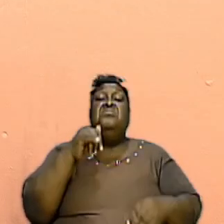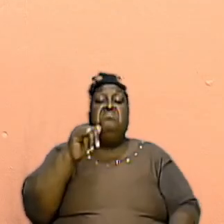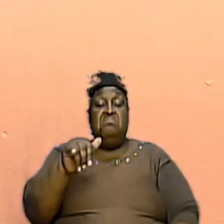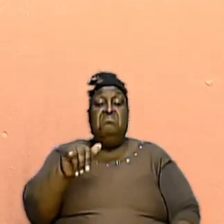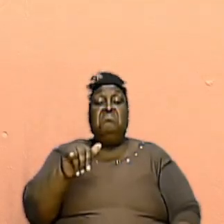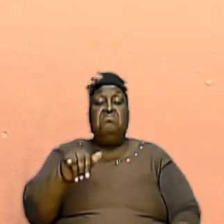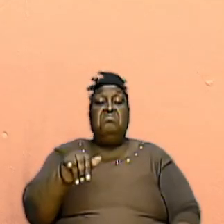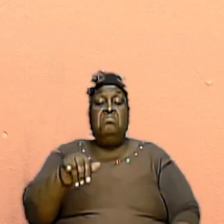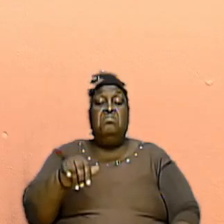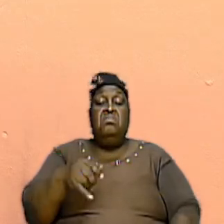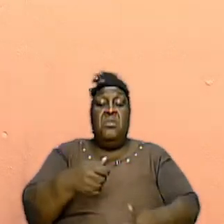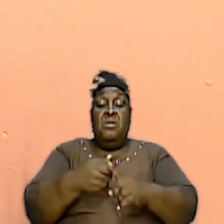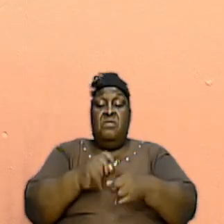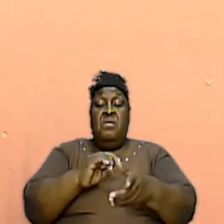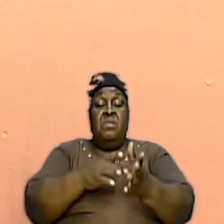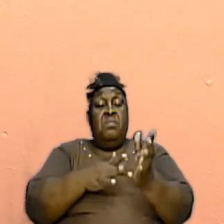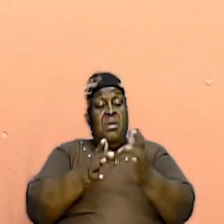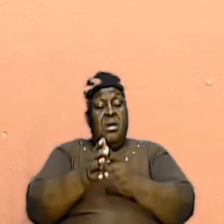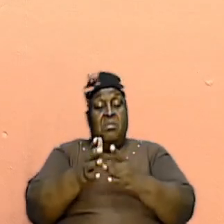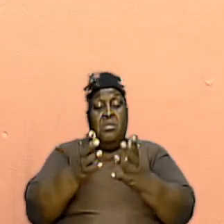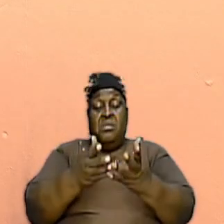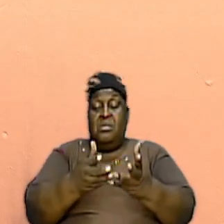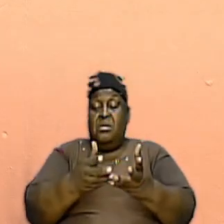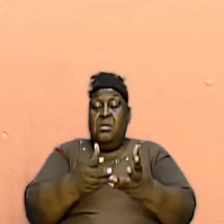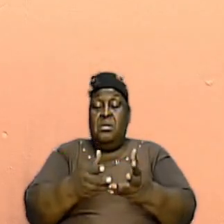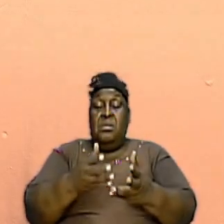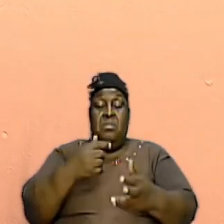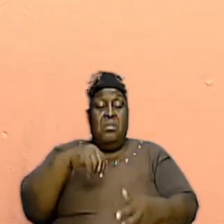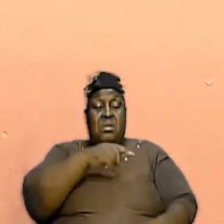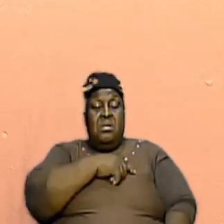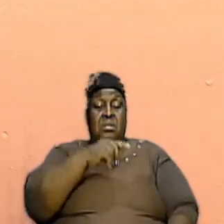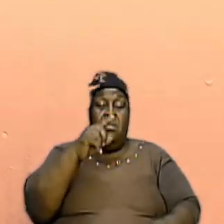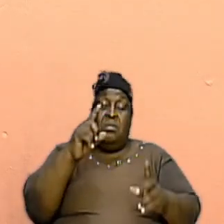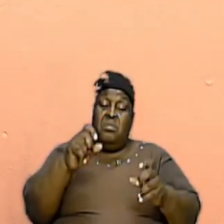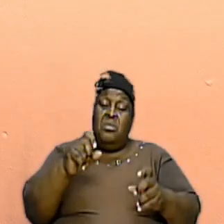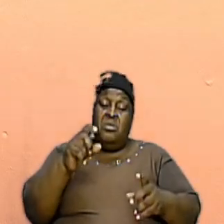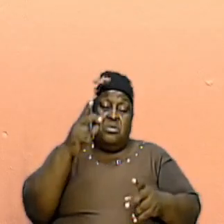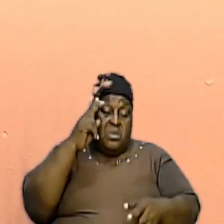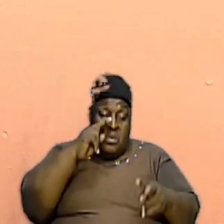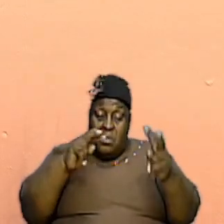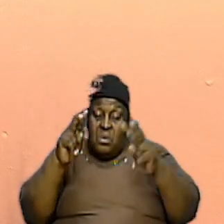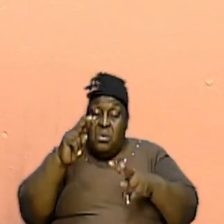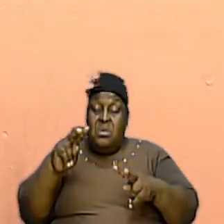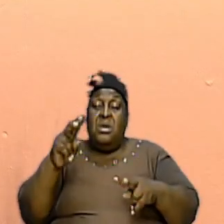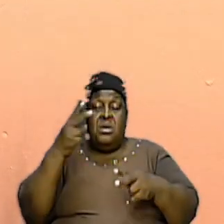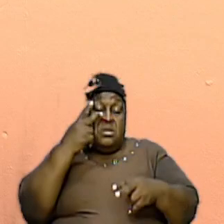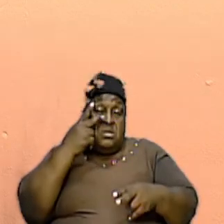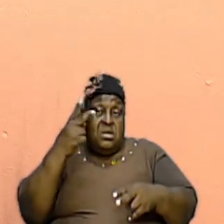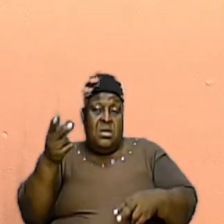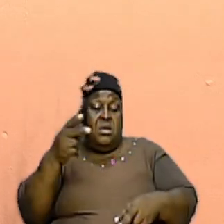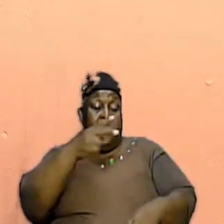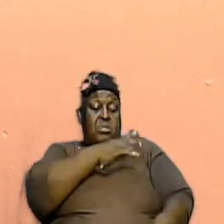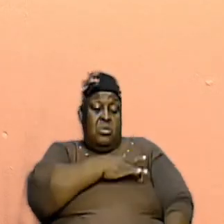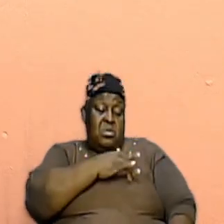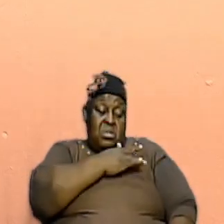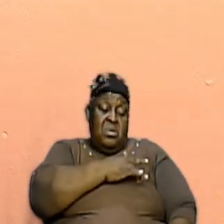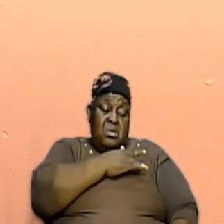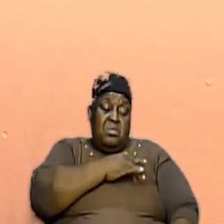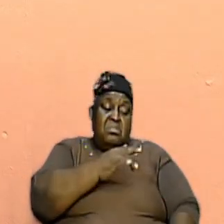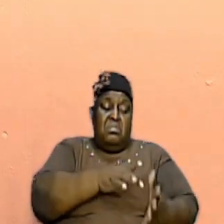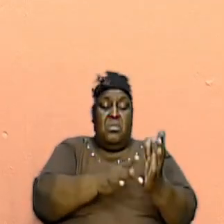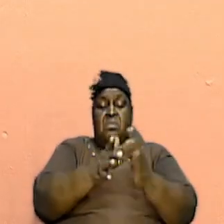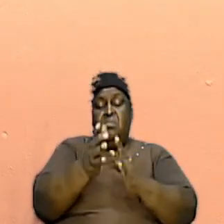And from the Bible we must look and we must see and we must appreciate that the Bible did not